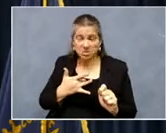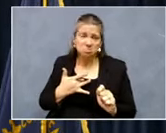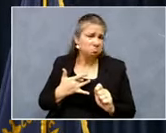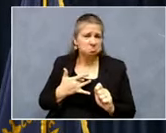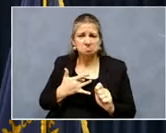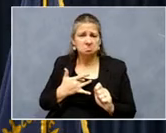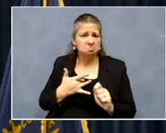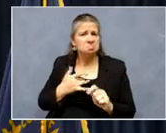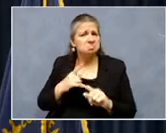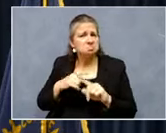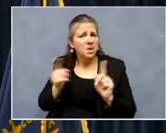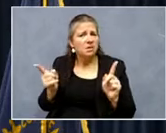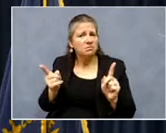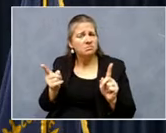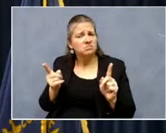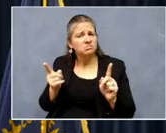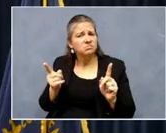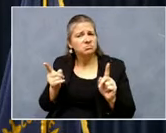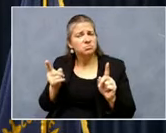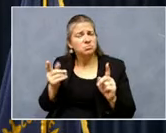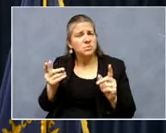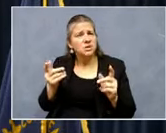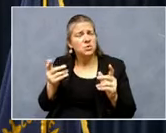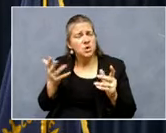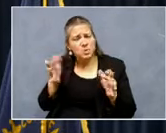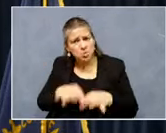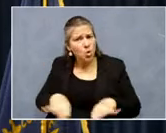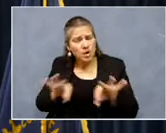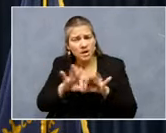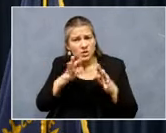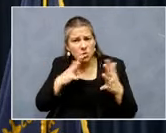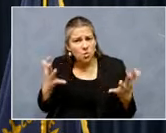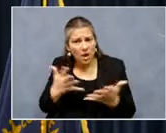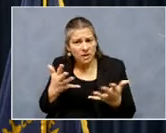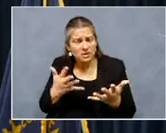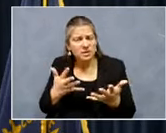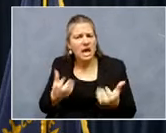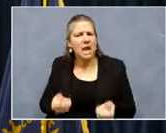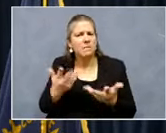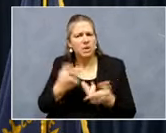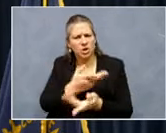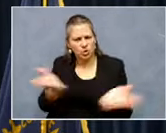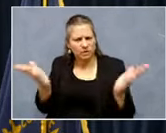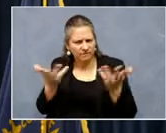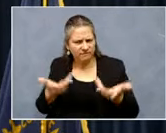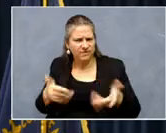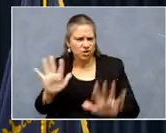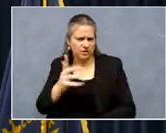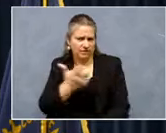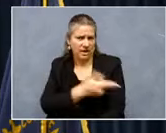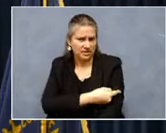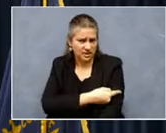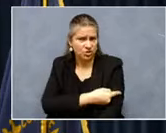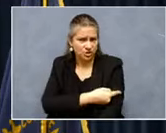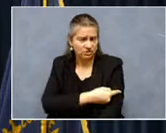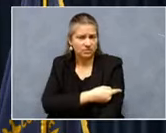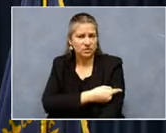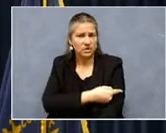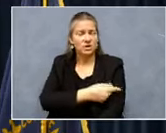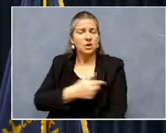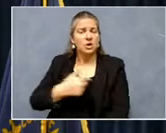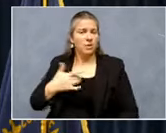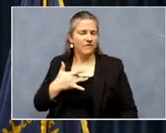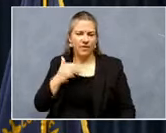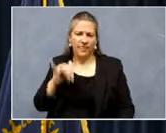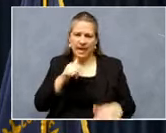important. What's important is how many of our people are vaccinated. This did not occur. We, we don't believe while, uh,